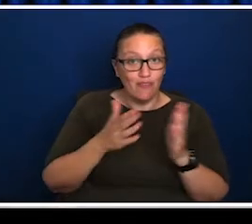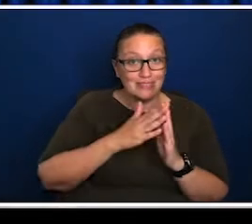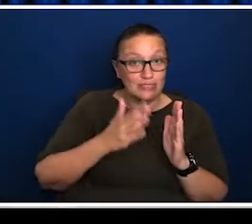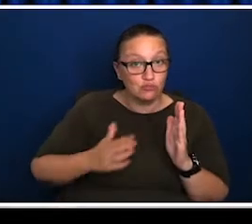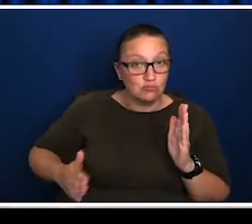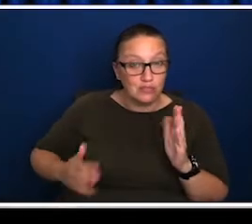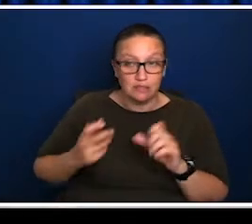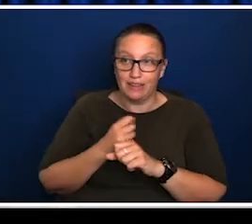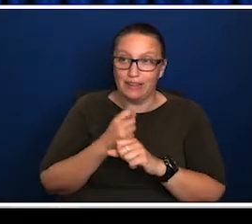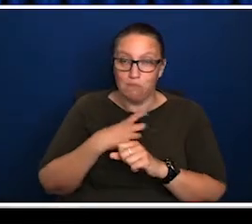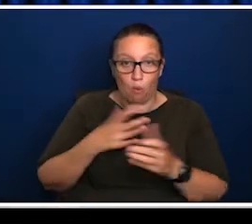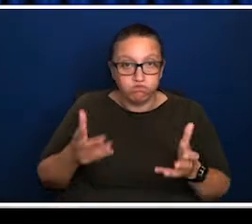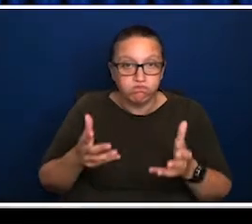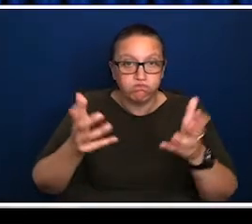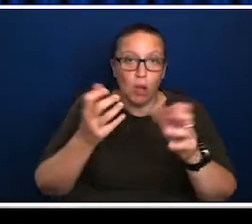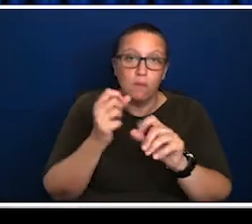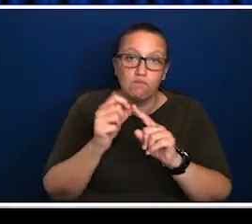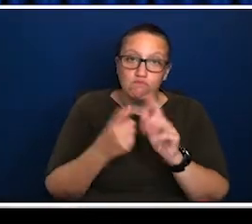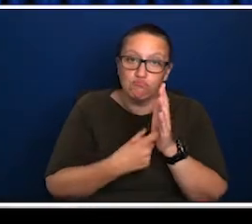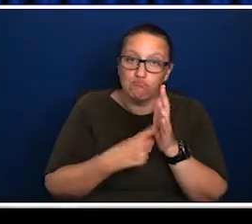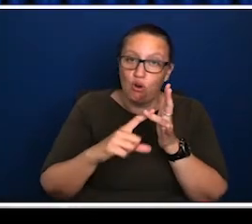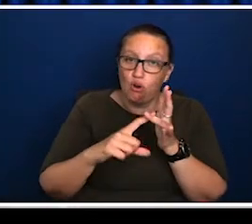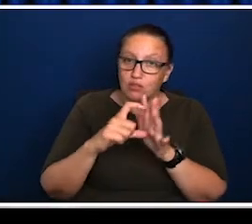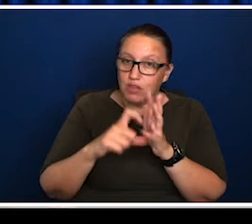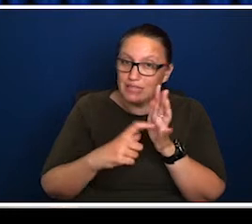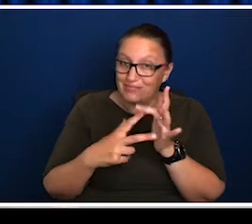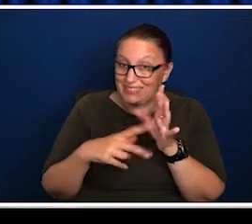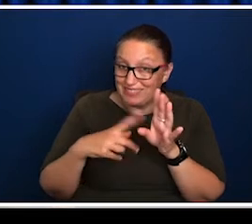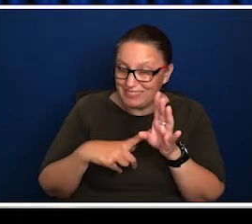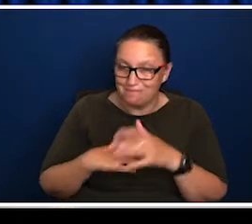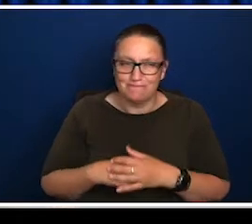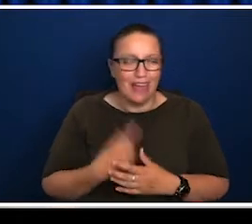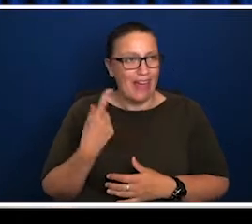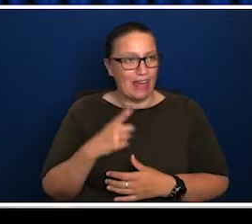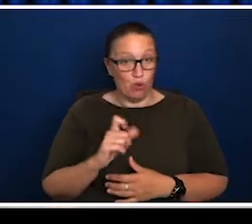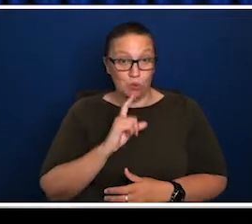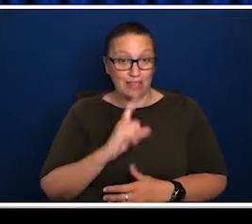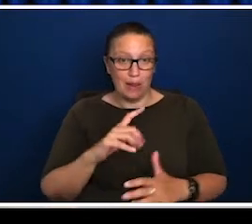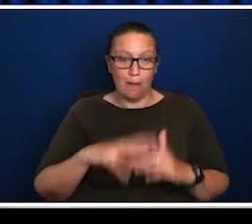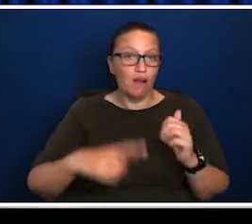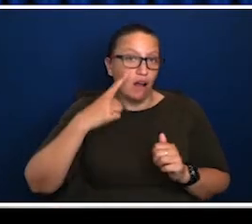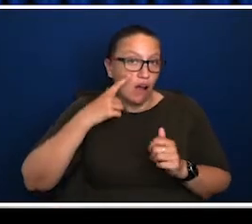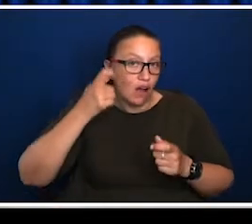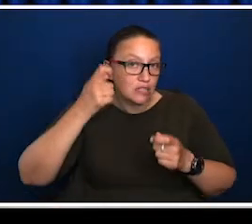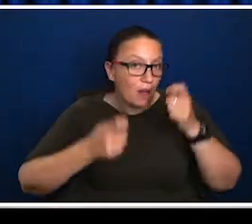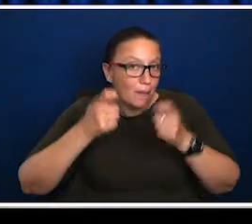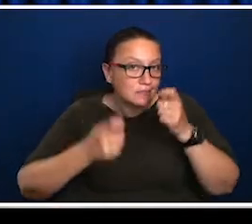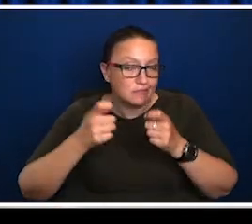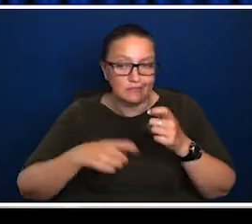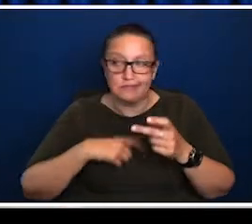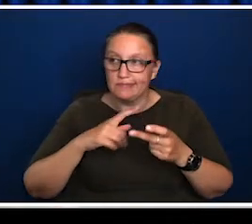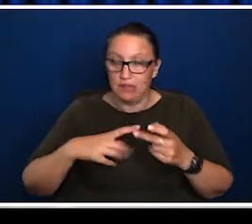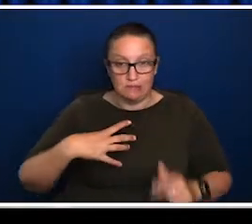of service industries in, in driving productivity and so on. Um, and the need, as you just referenced around